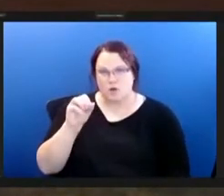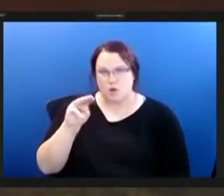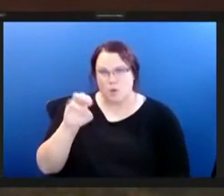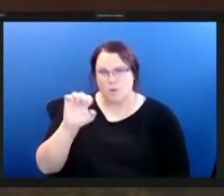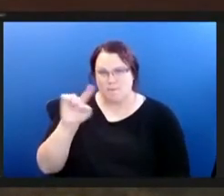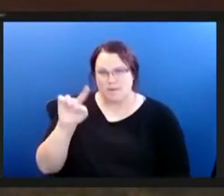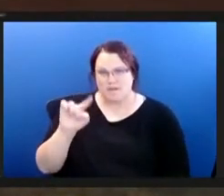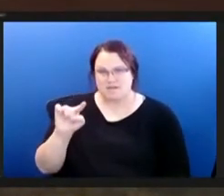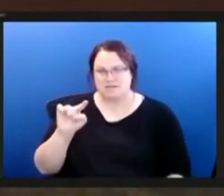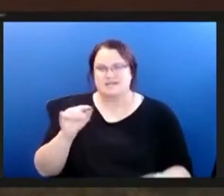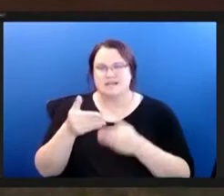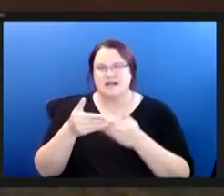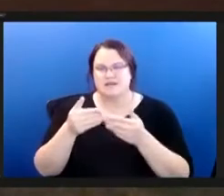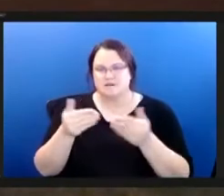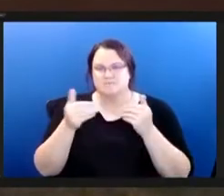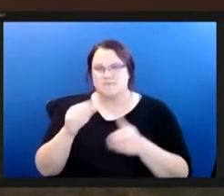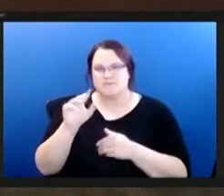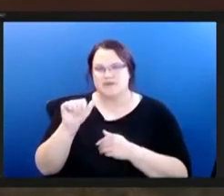sanders